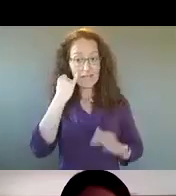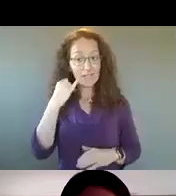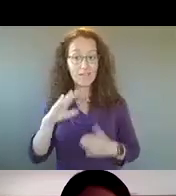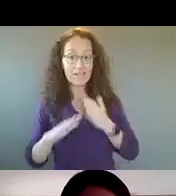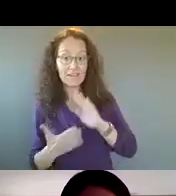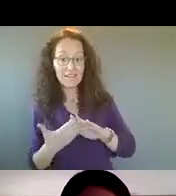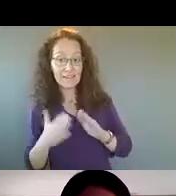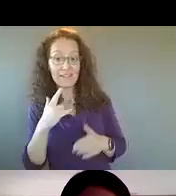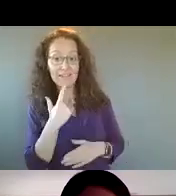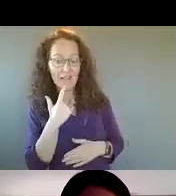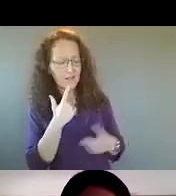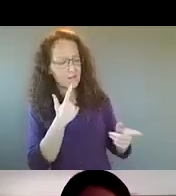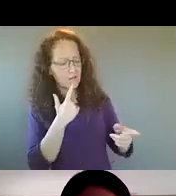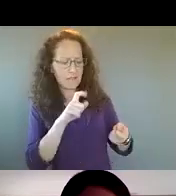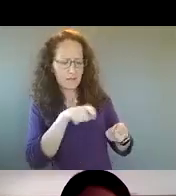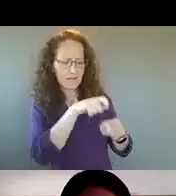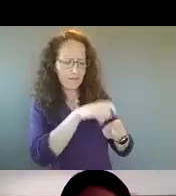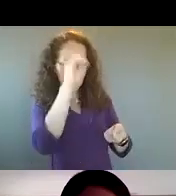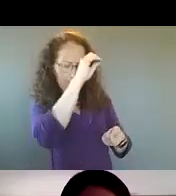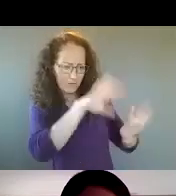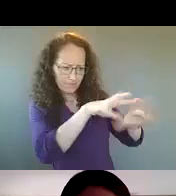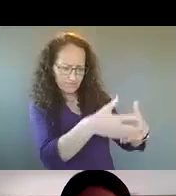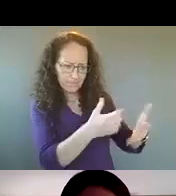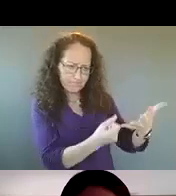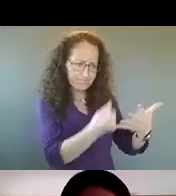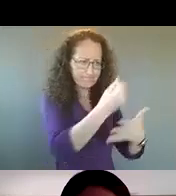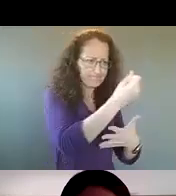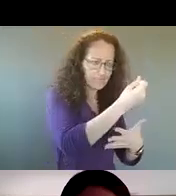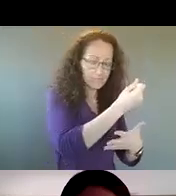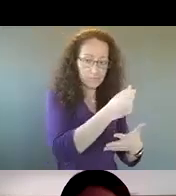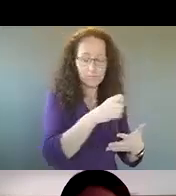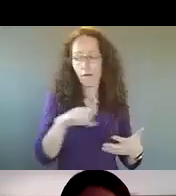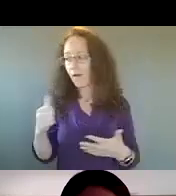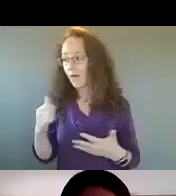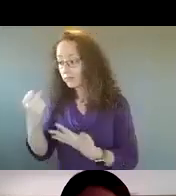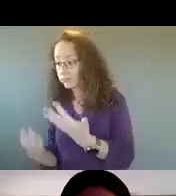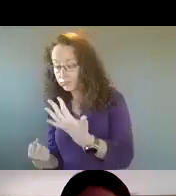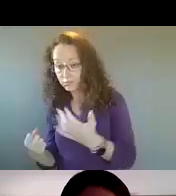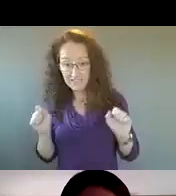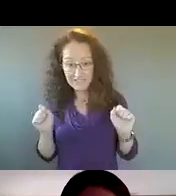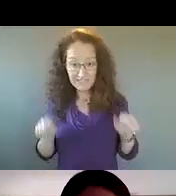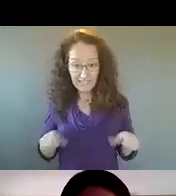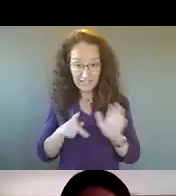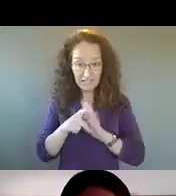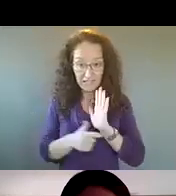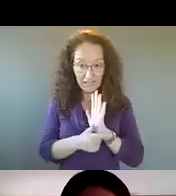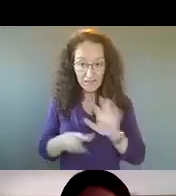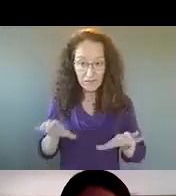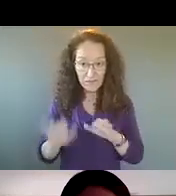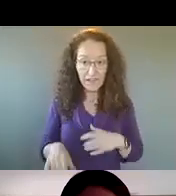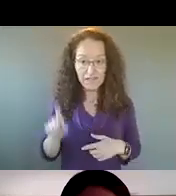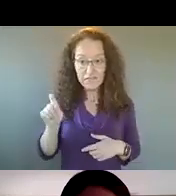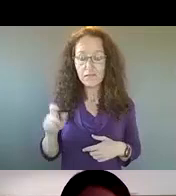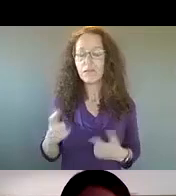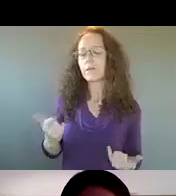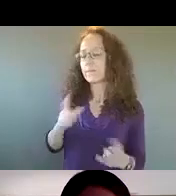center certain voices over others? Um, so I, I, I did want to take a moment, um, to respond. Um, and